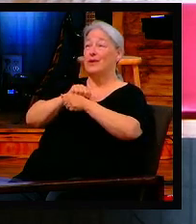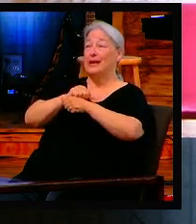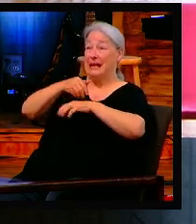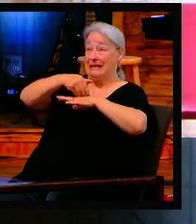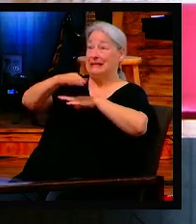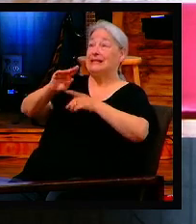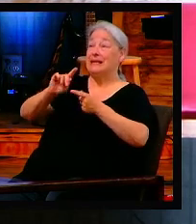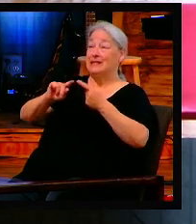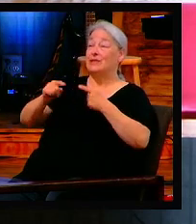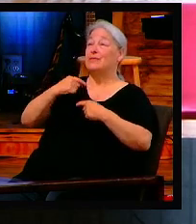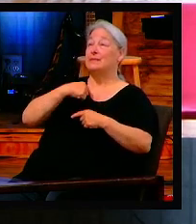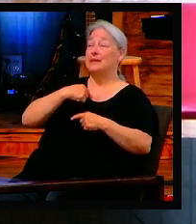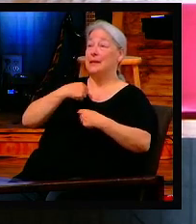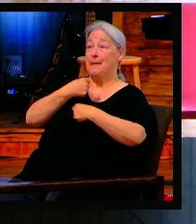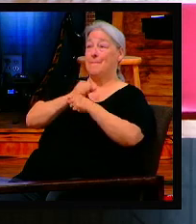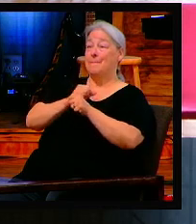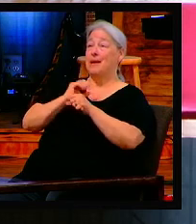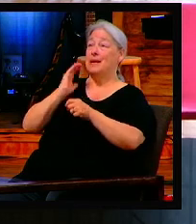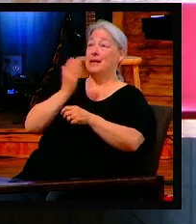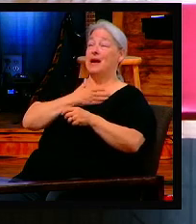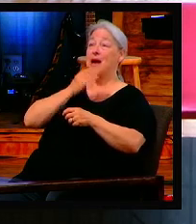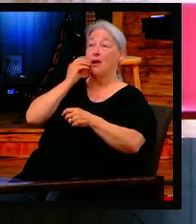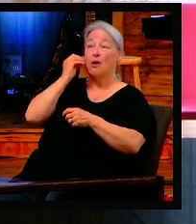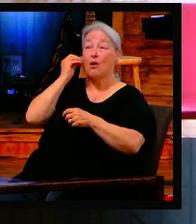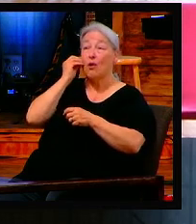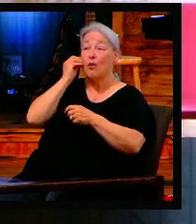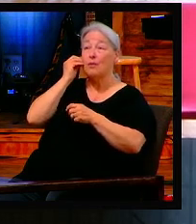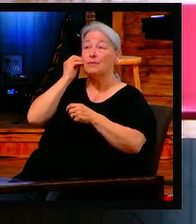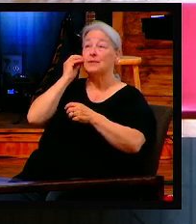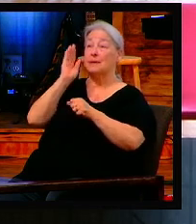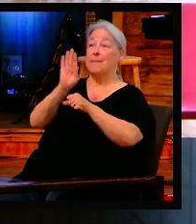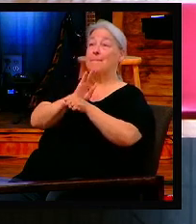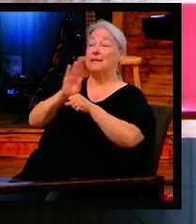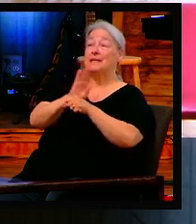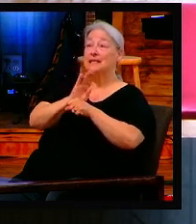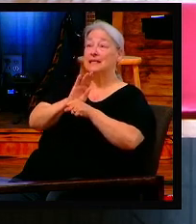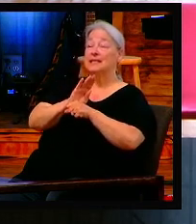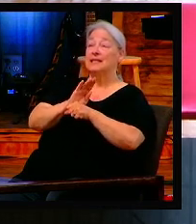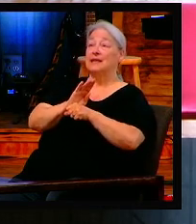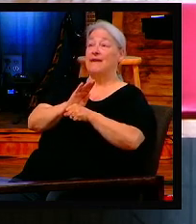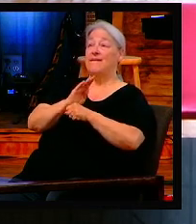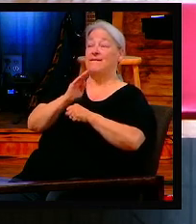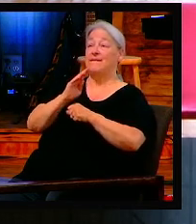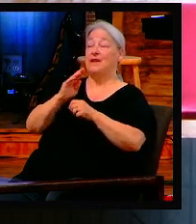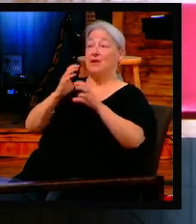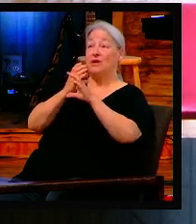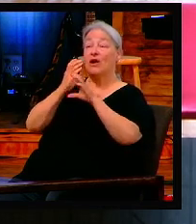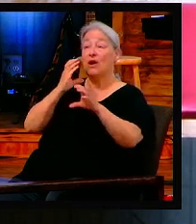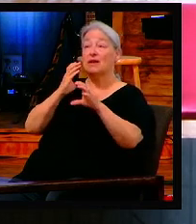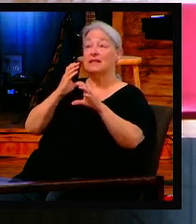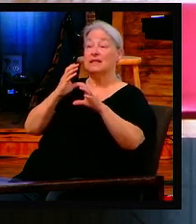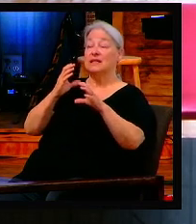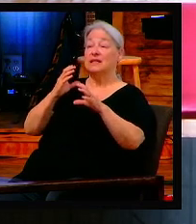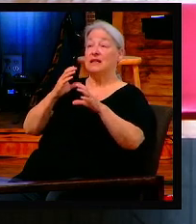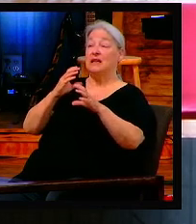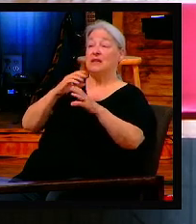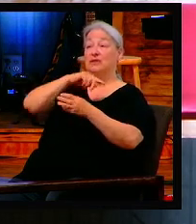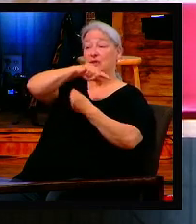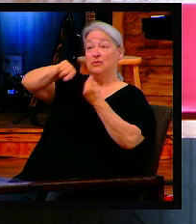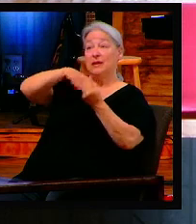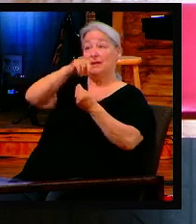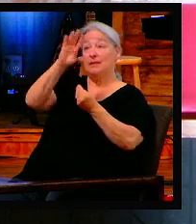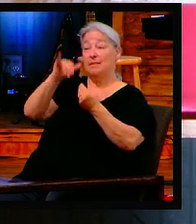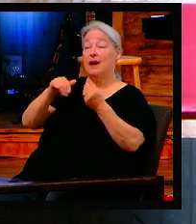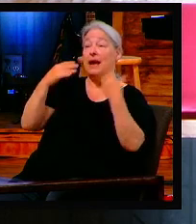Make our homes, our businesses, our vehicles an angelic hub. Like, Lord, if they ain't got nothing to do, send them here and just